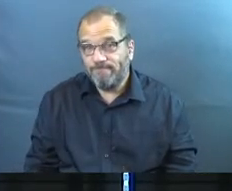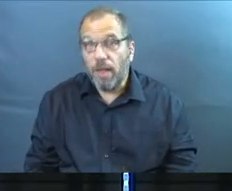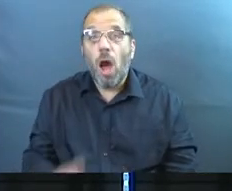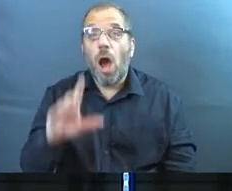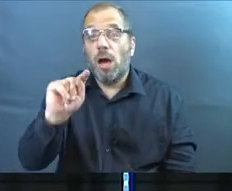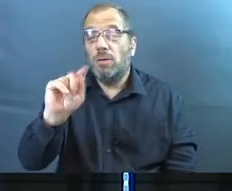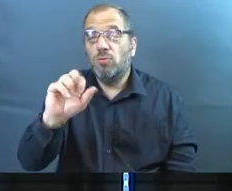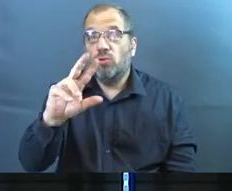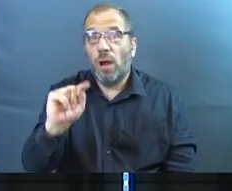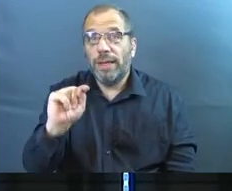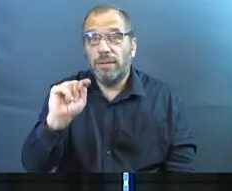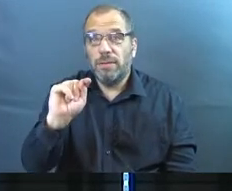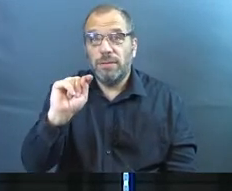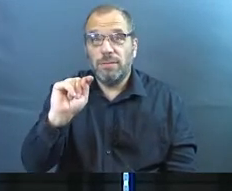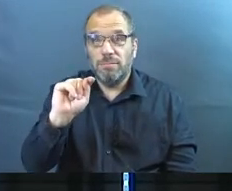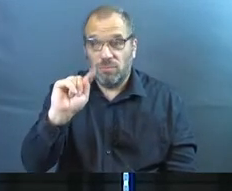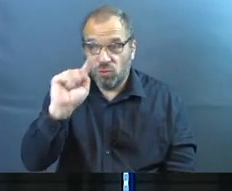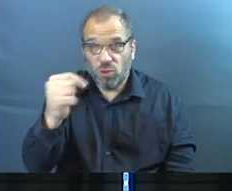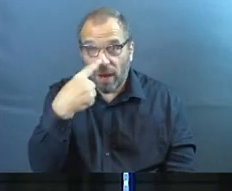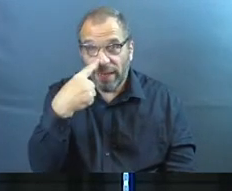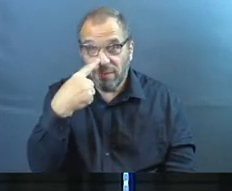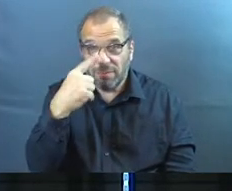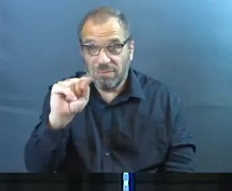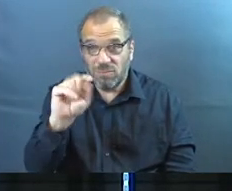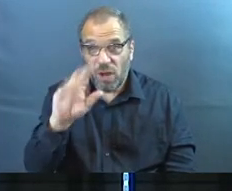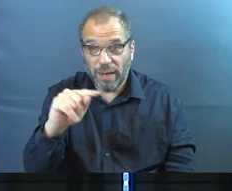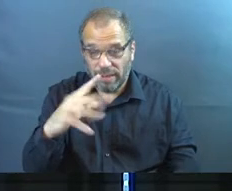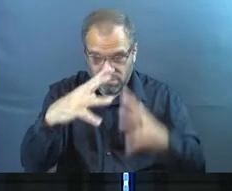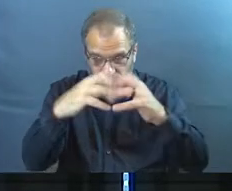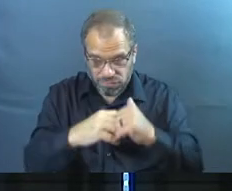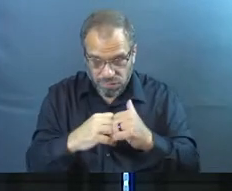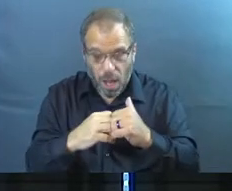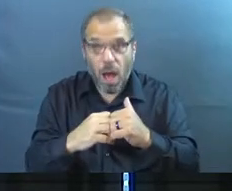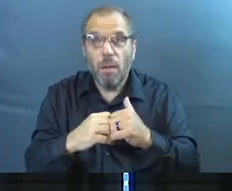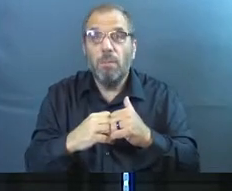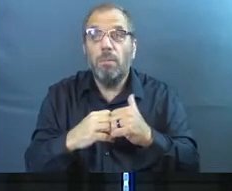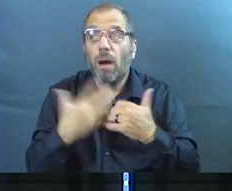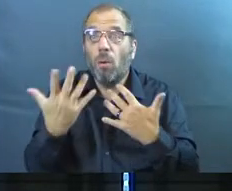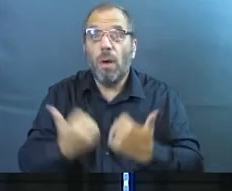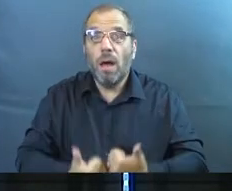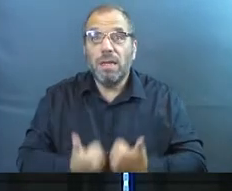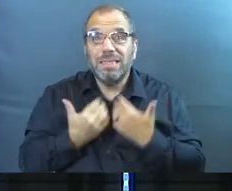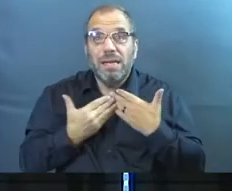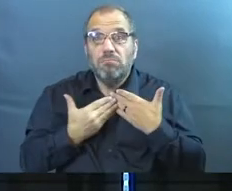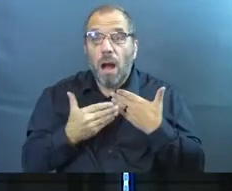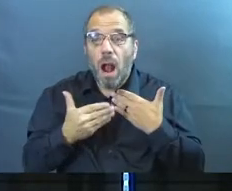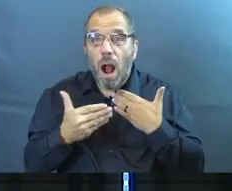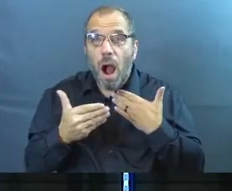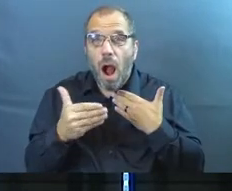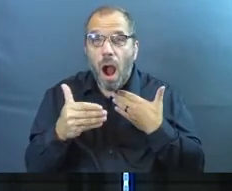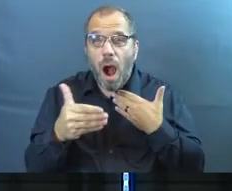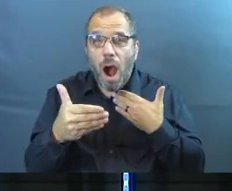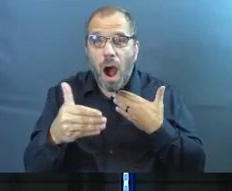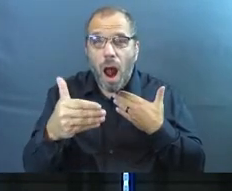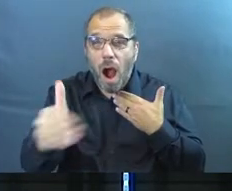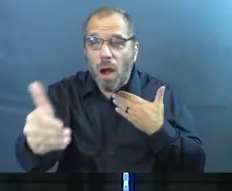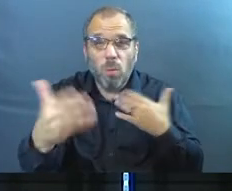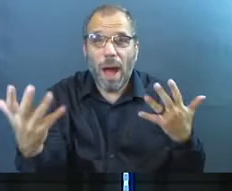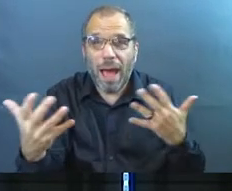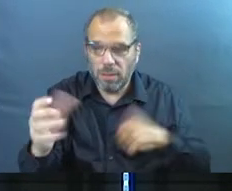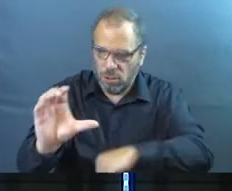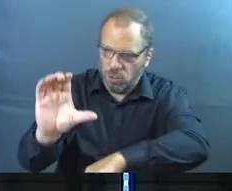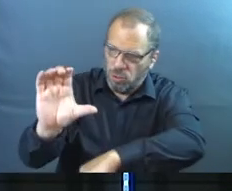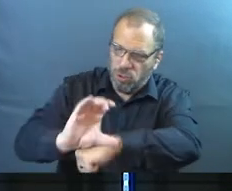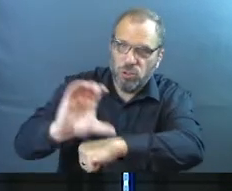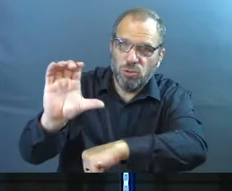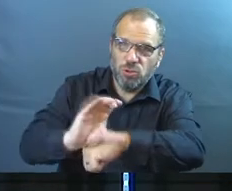Target will no longer exist. But you know what will exist forever and ever and never be defeated? Is